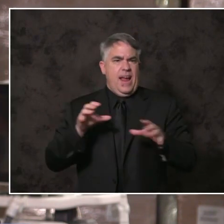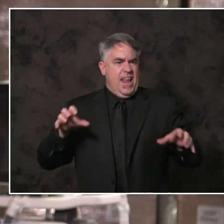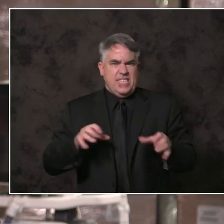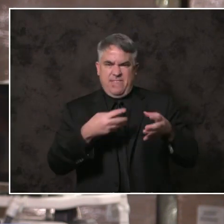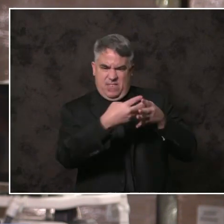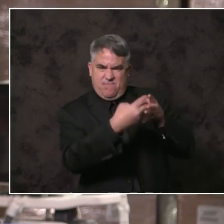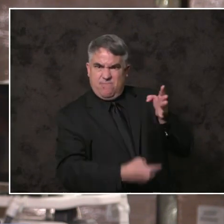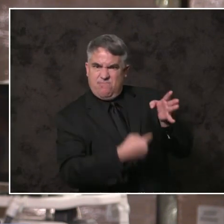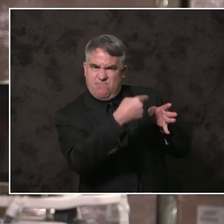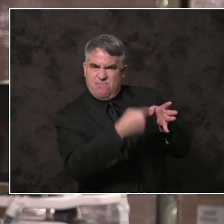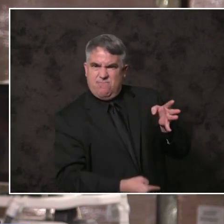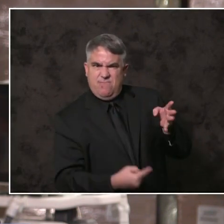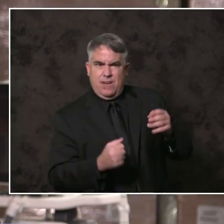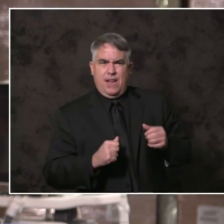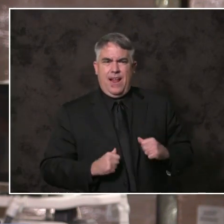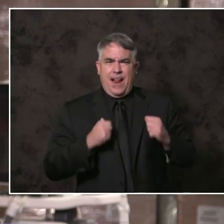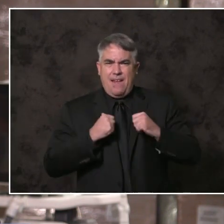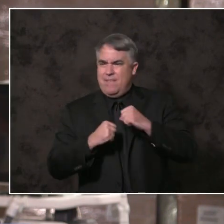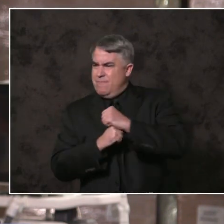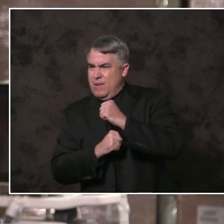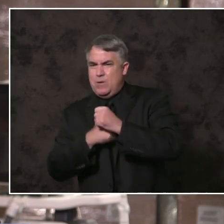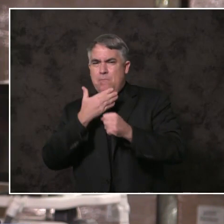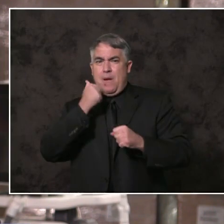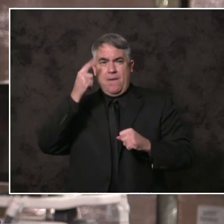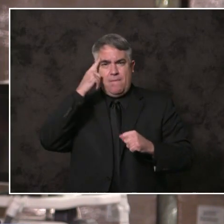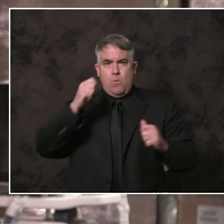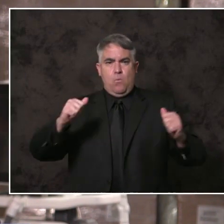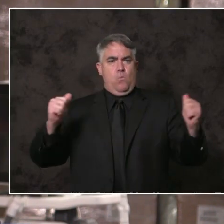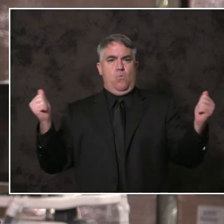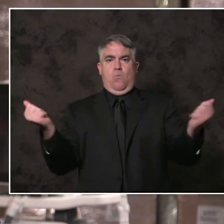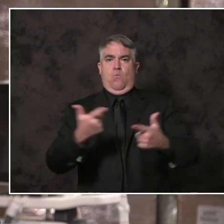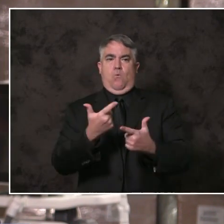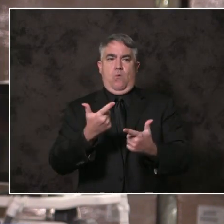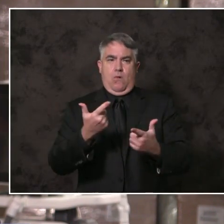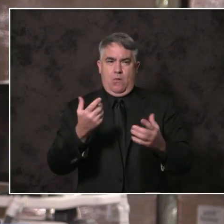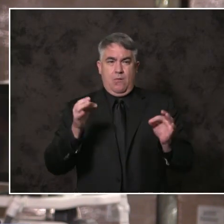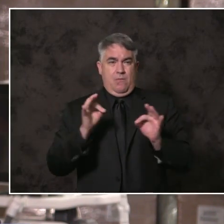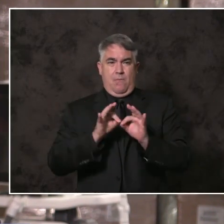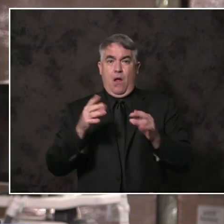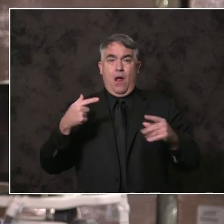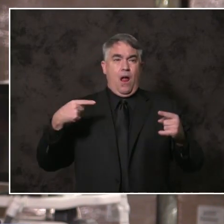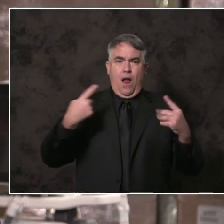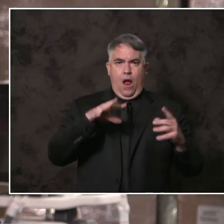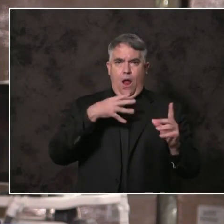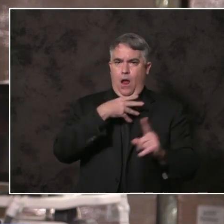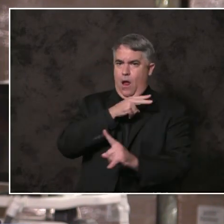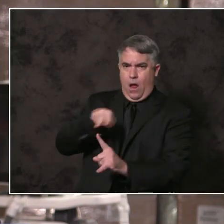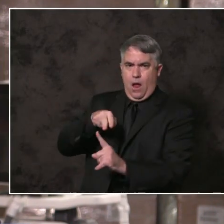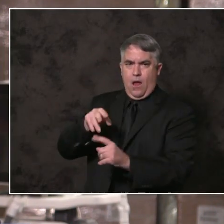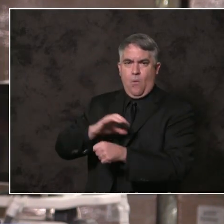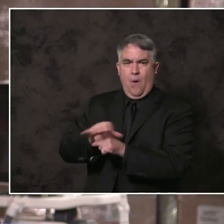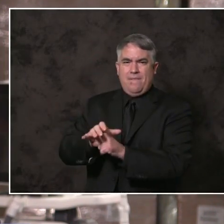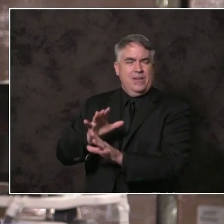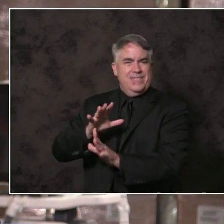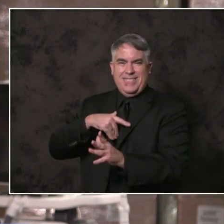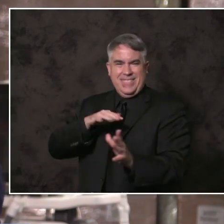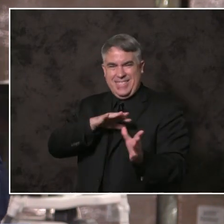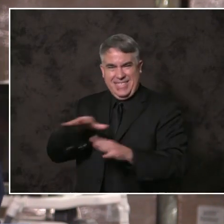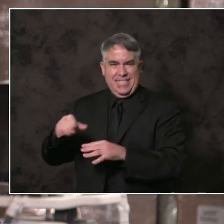better for all. COVID's conflicts get the attention. But our commitment to one another.